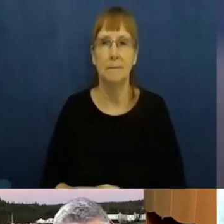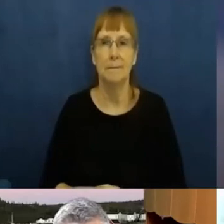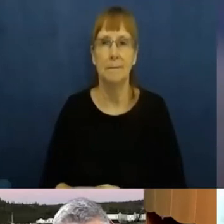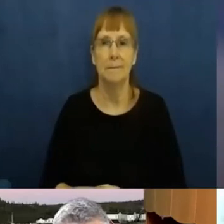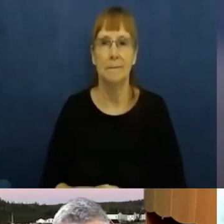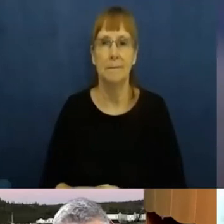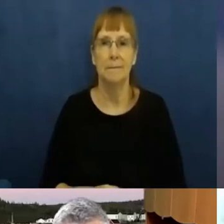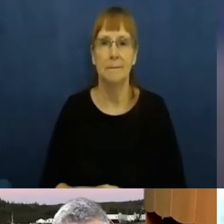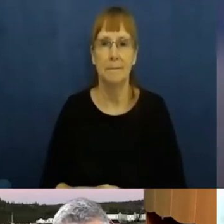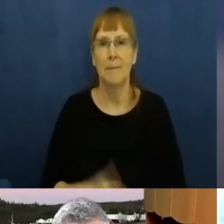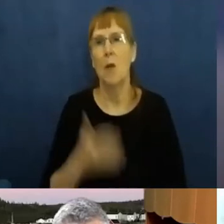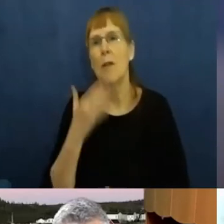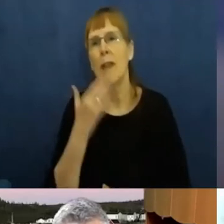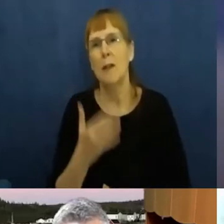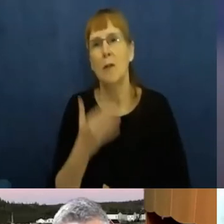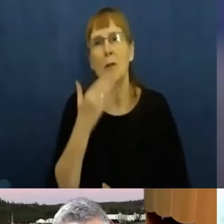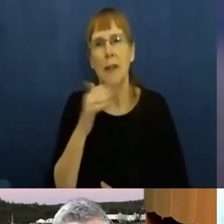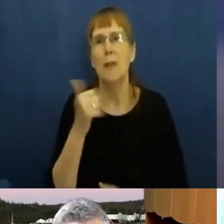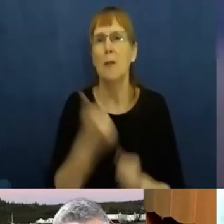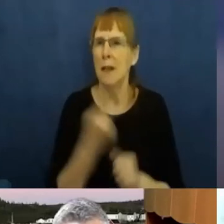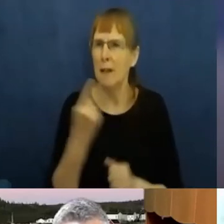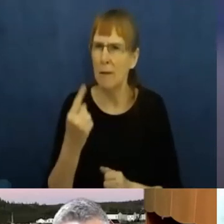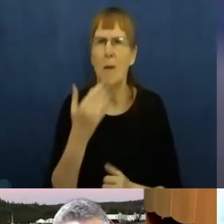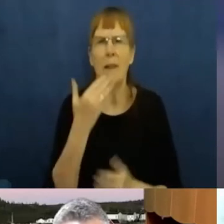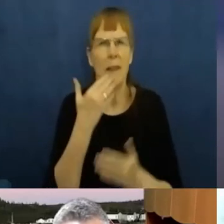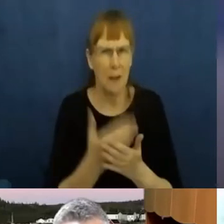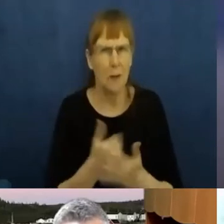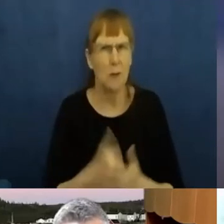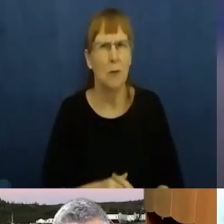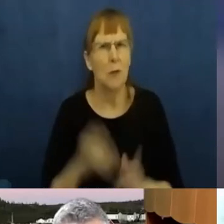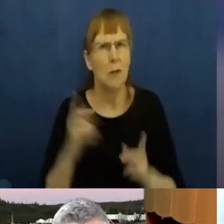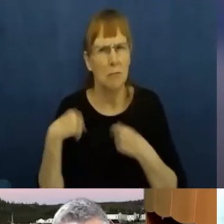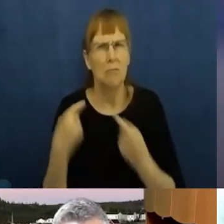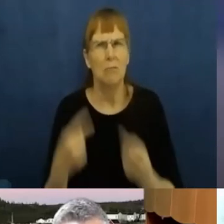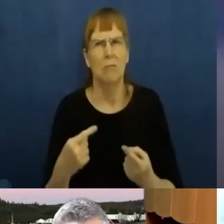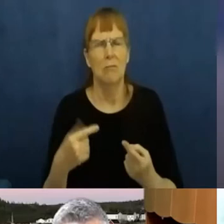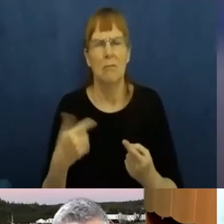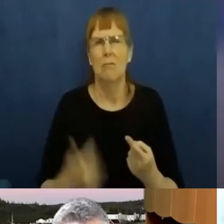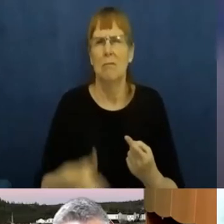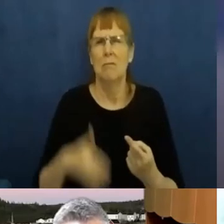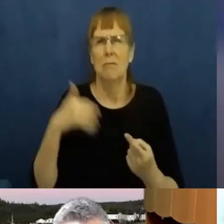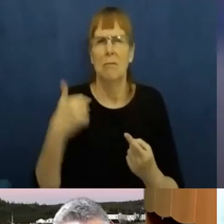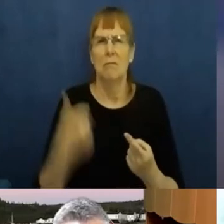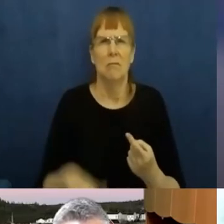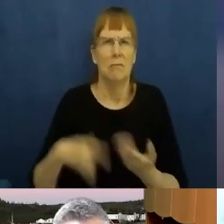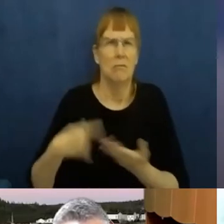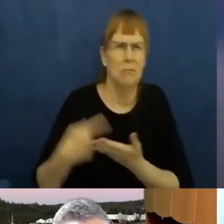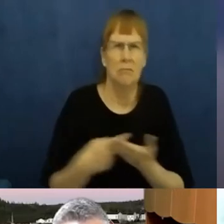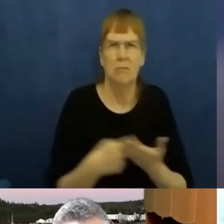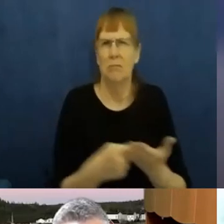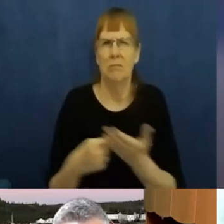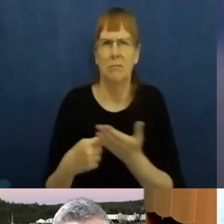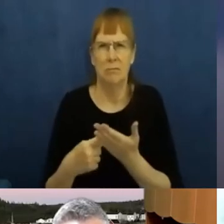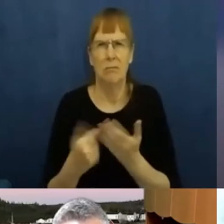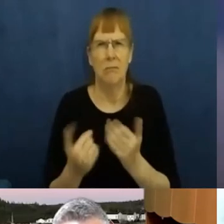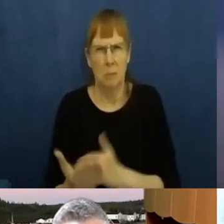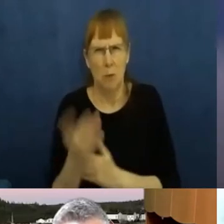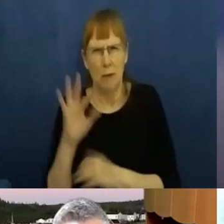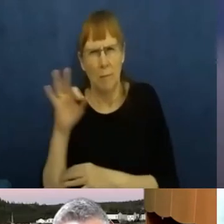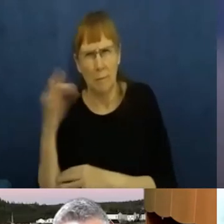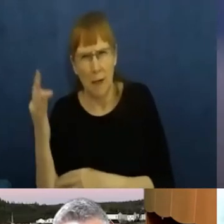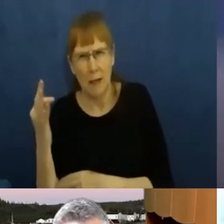Yes, thank you. Thank you to everyone. It has been a very rich session in French and in English.